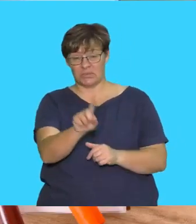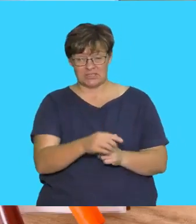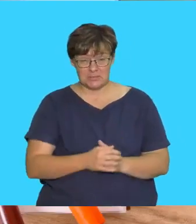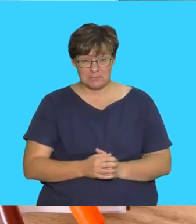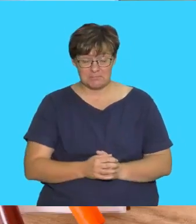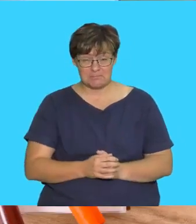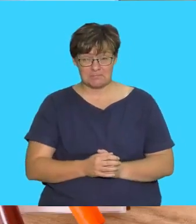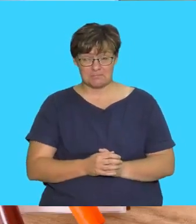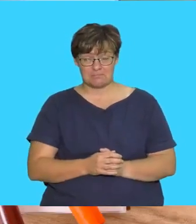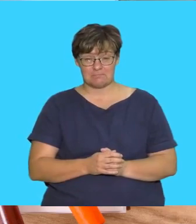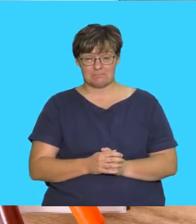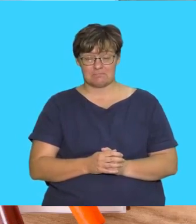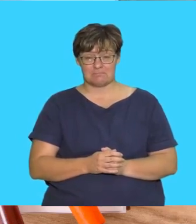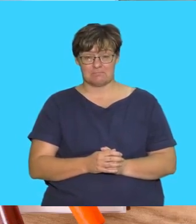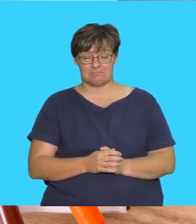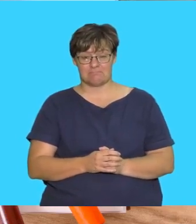parts